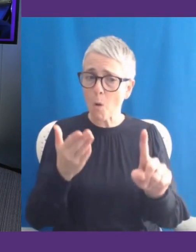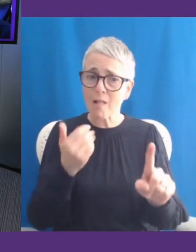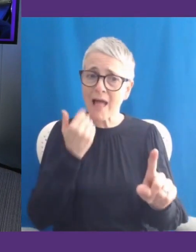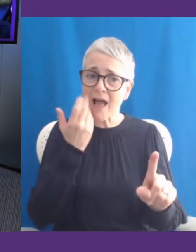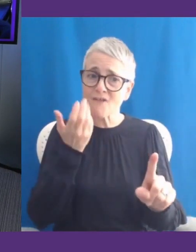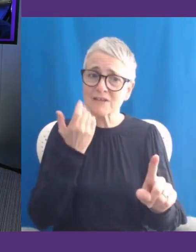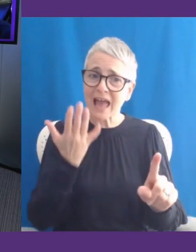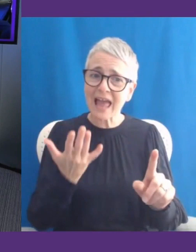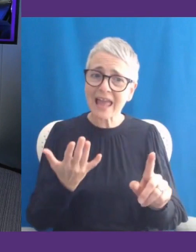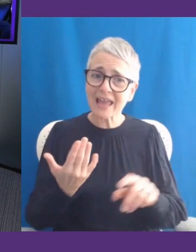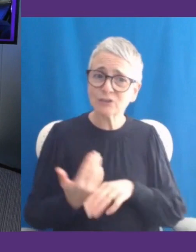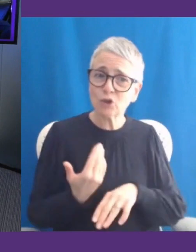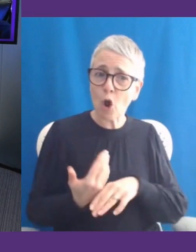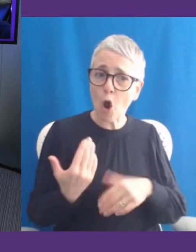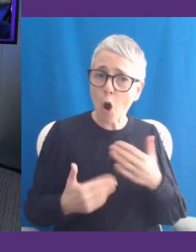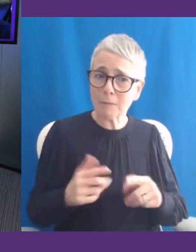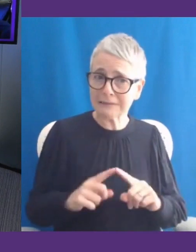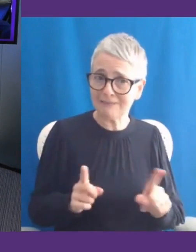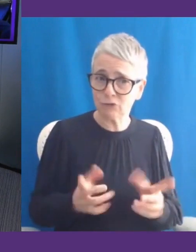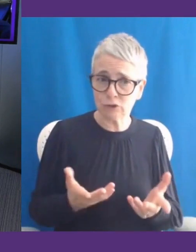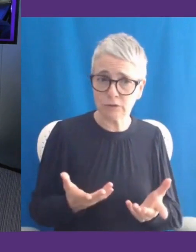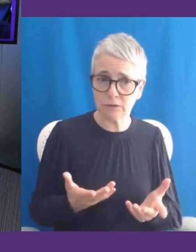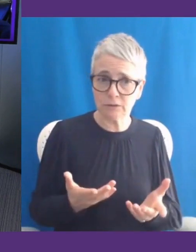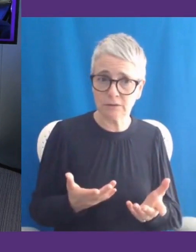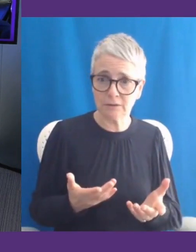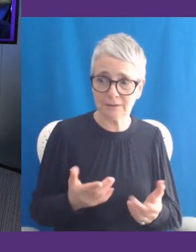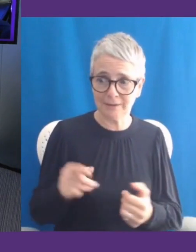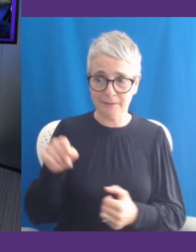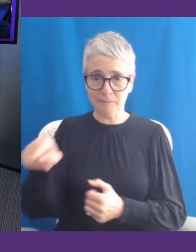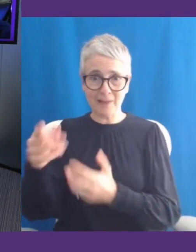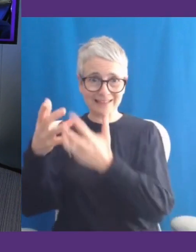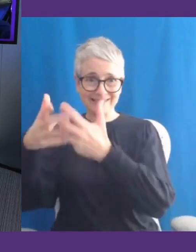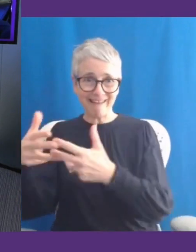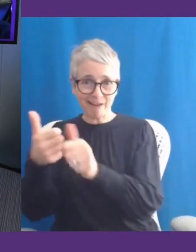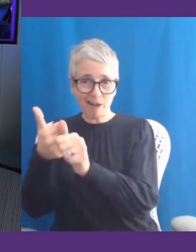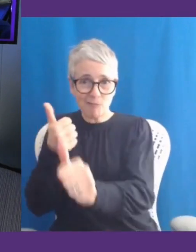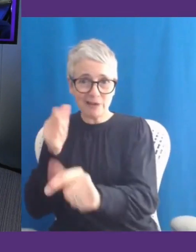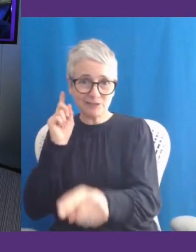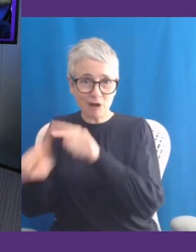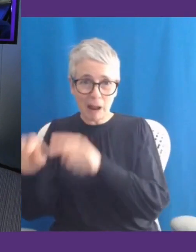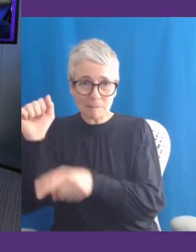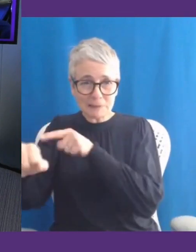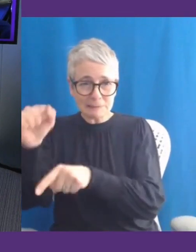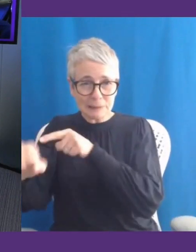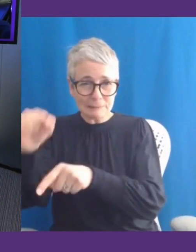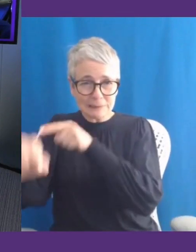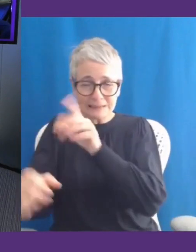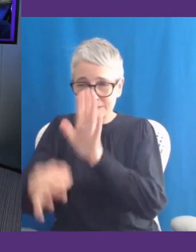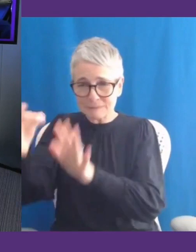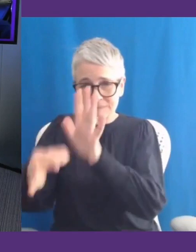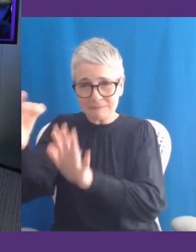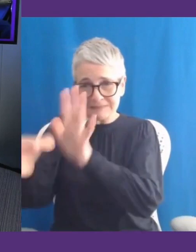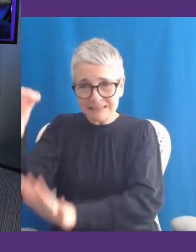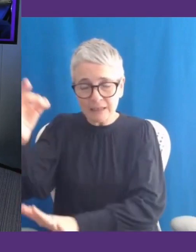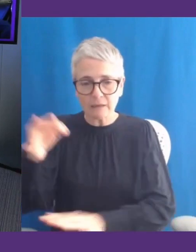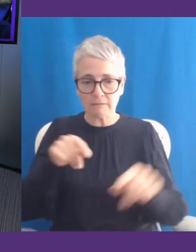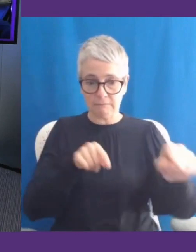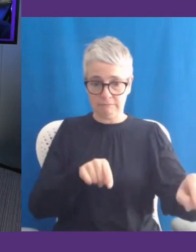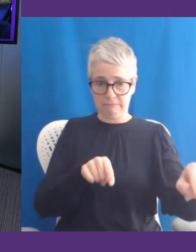they're not even trying to get to the latest cutting-edge technology. They're simply trying to fill a gap like the digital divide and simply having access to